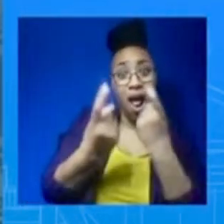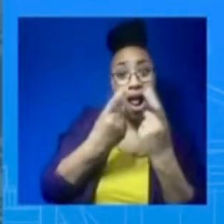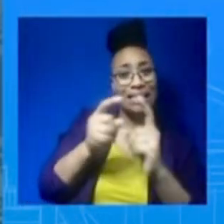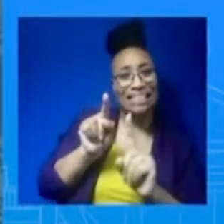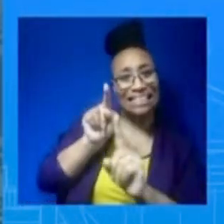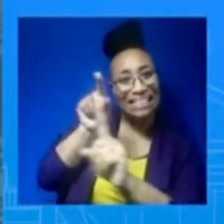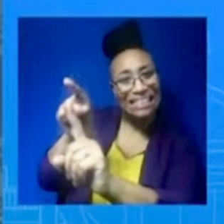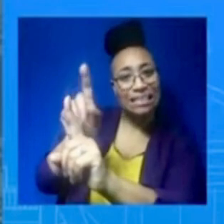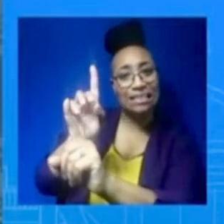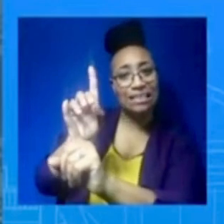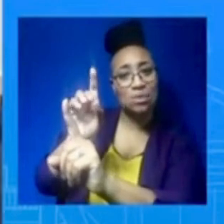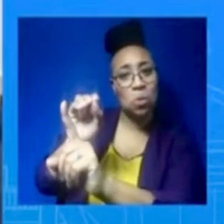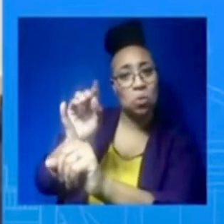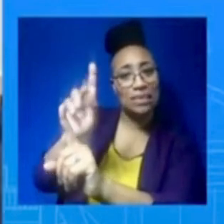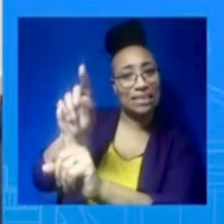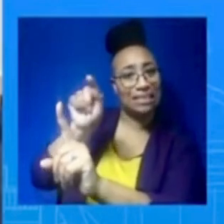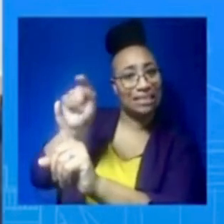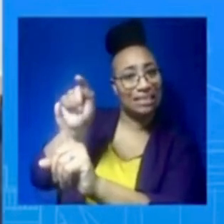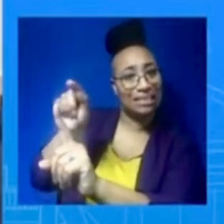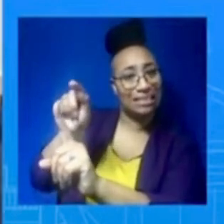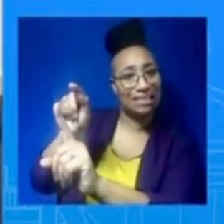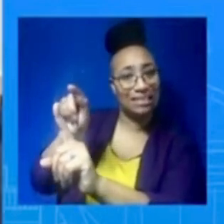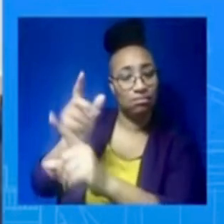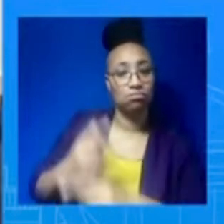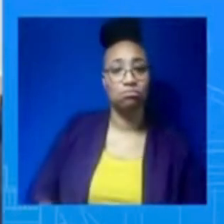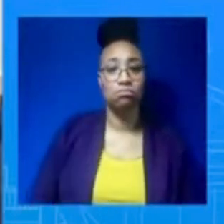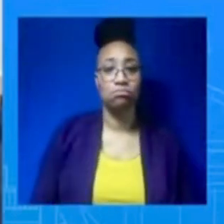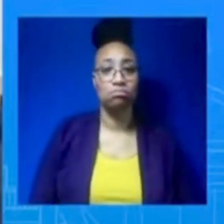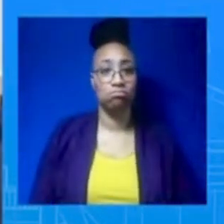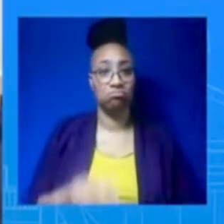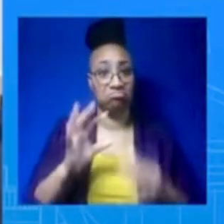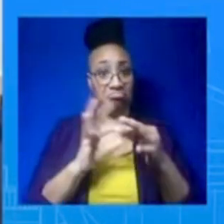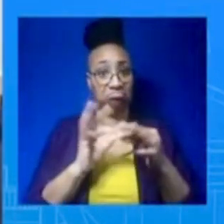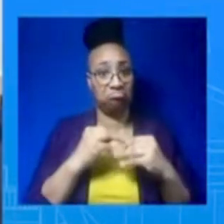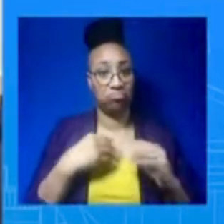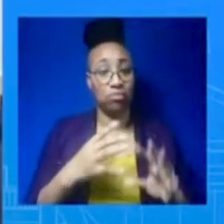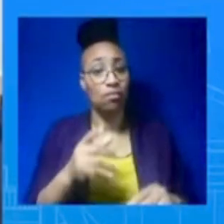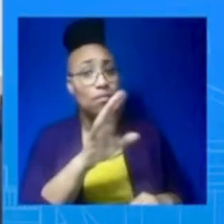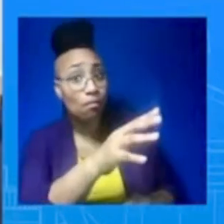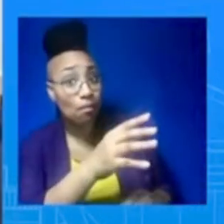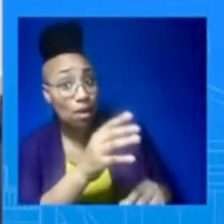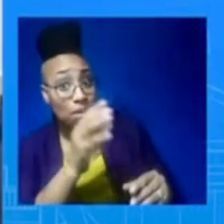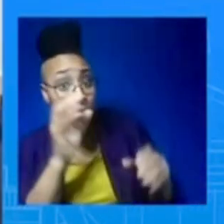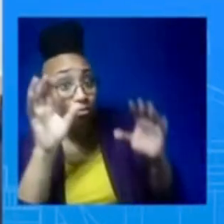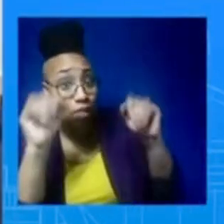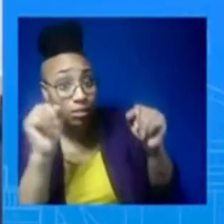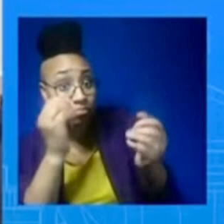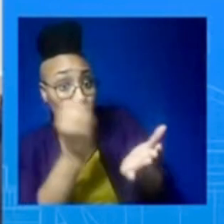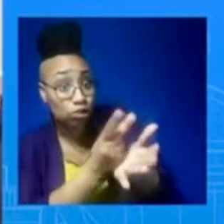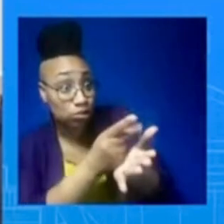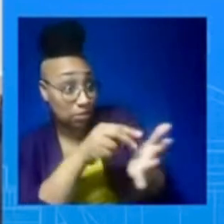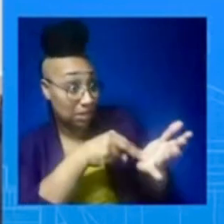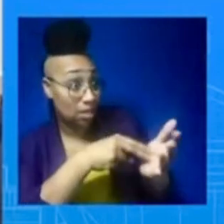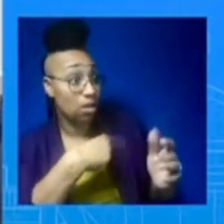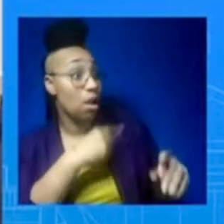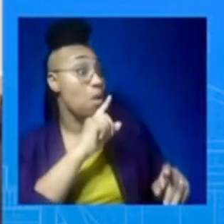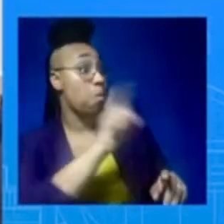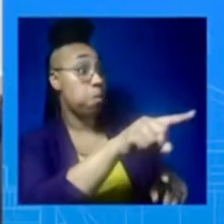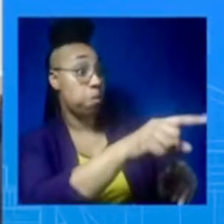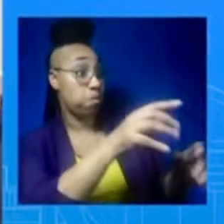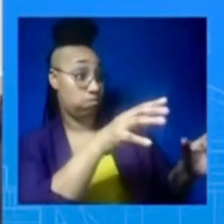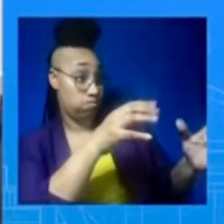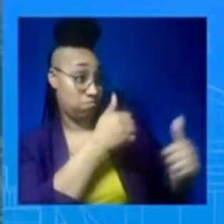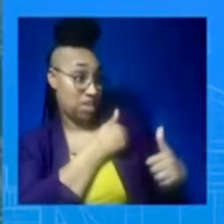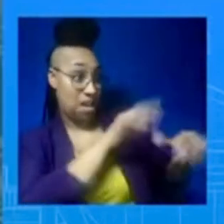out, but don't have anything else. Did the President sign off on that raid? Obviously, it was successful as the DoD or the CENTCOM reported. Was the President a part of the decision-making before it took